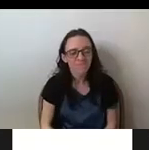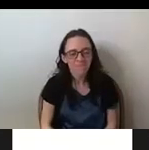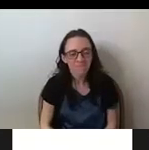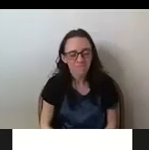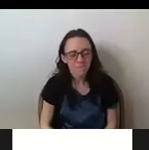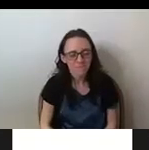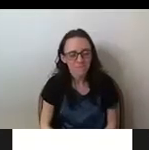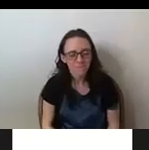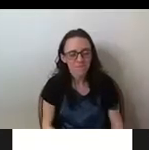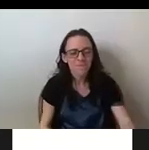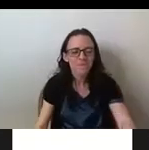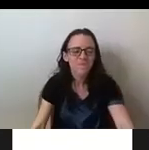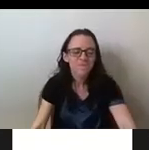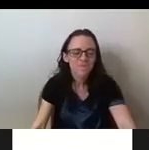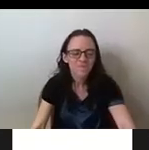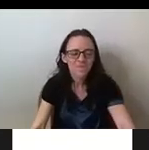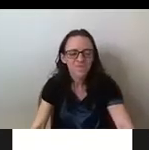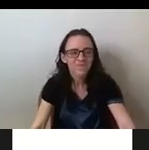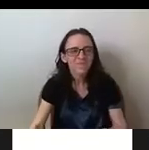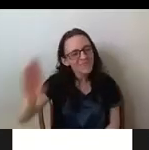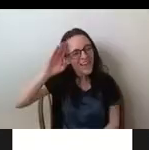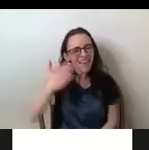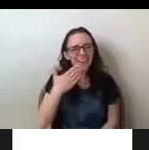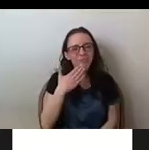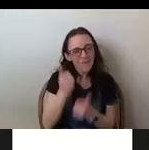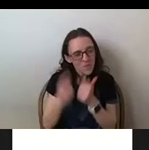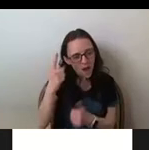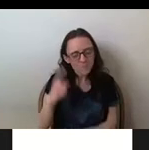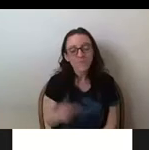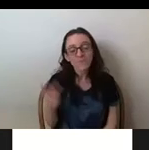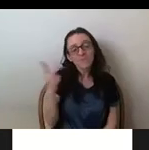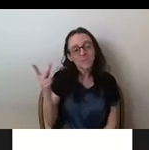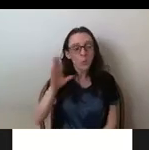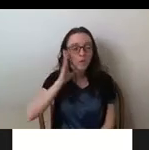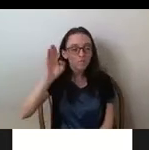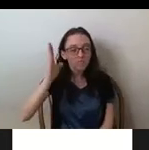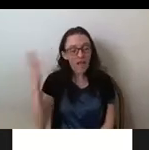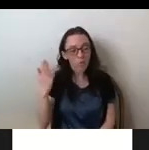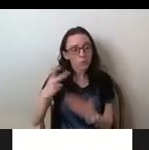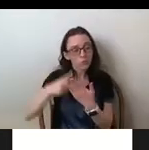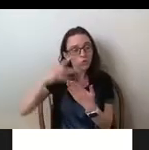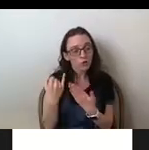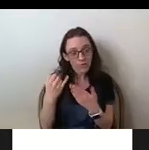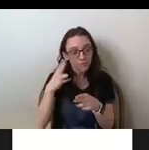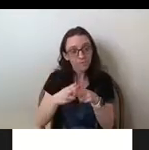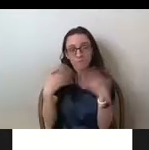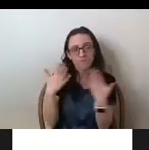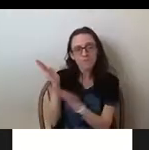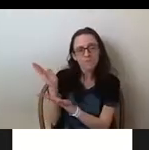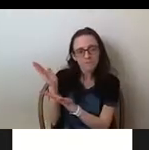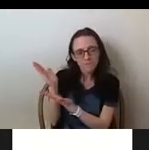Thank you everyone. So Leilana and I will be presenting our project entitled Marginal Bodies, Women of Color